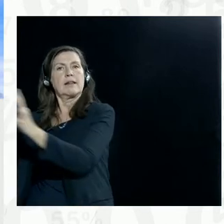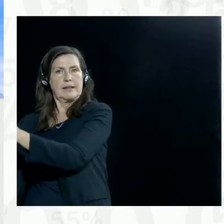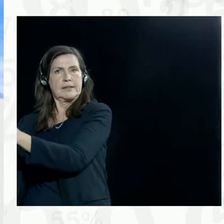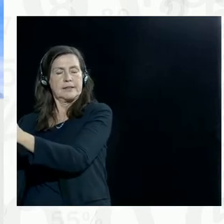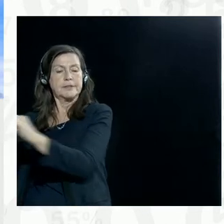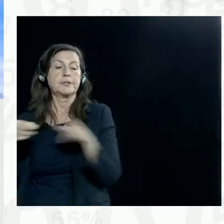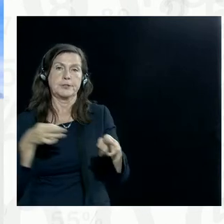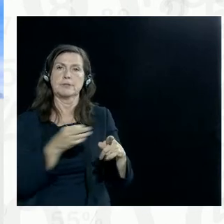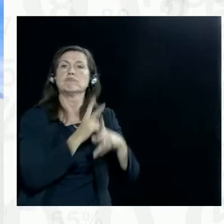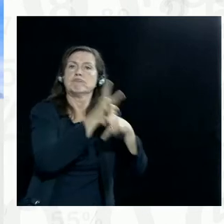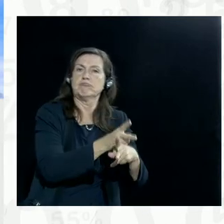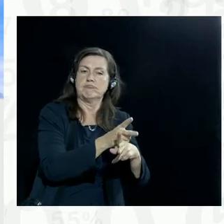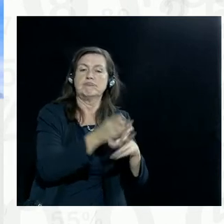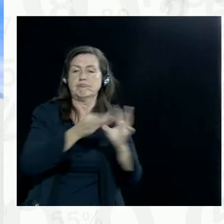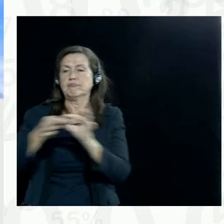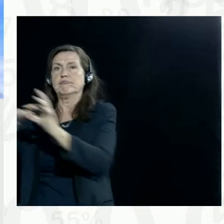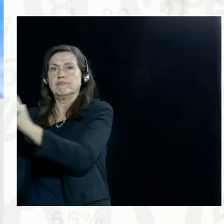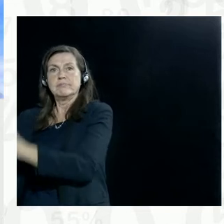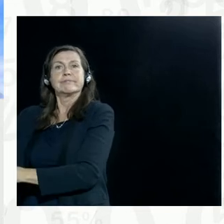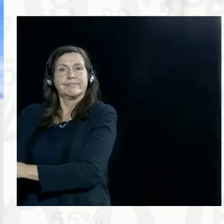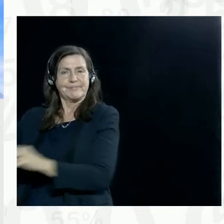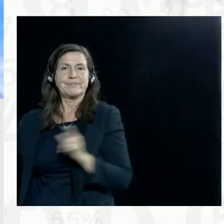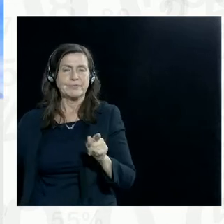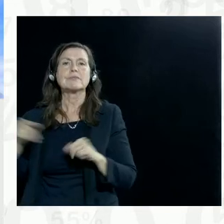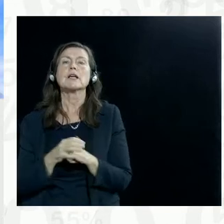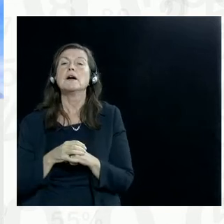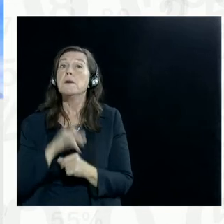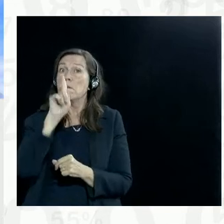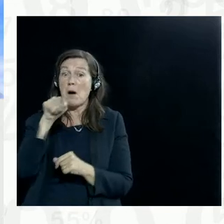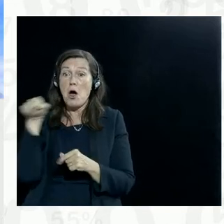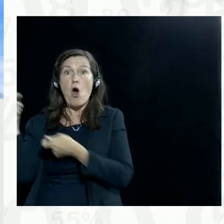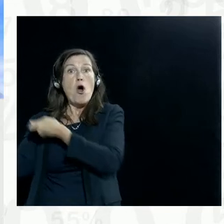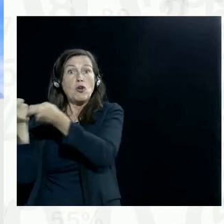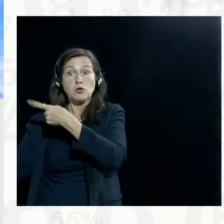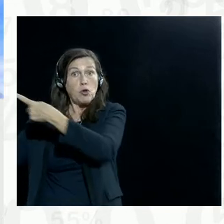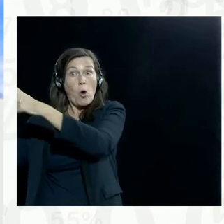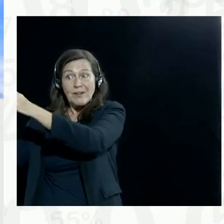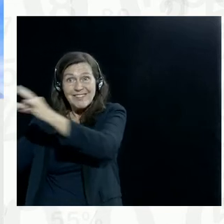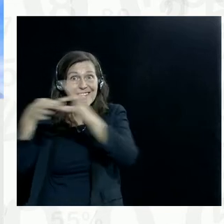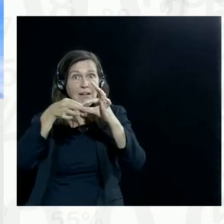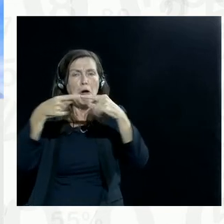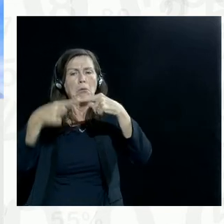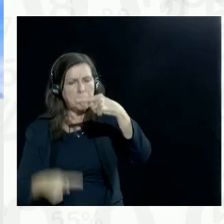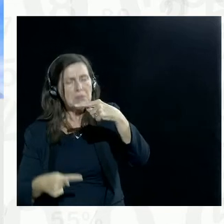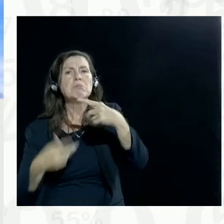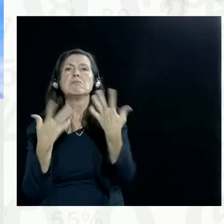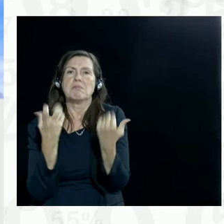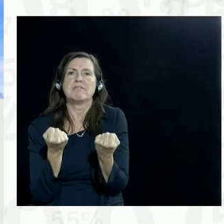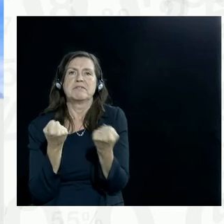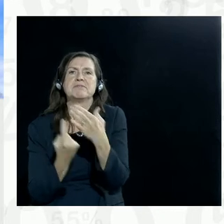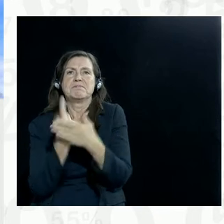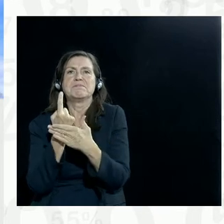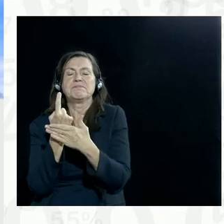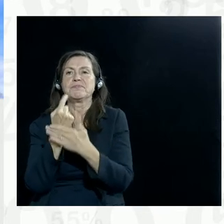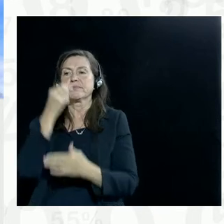But unfortunately, many studies have shown that these kinds of controls are not always in place with particularly